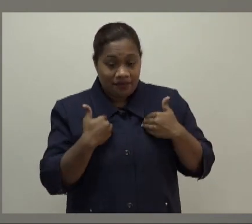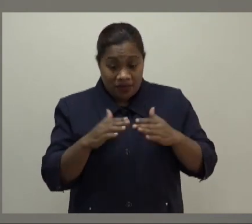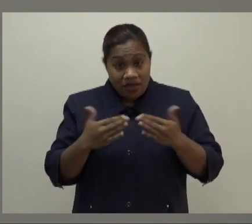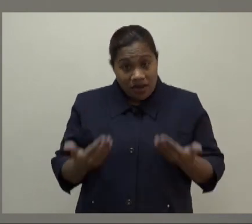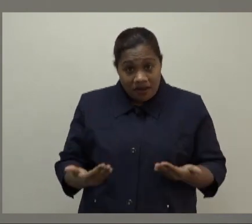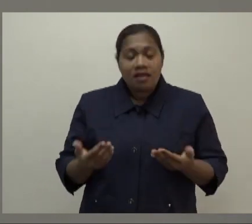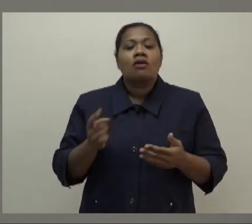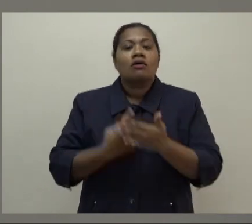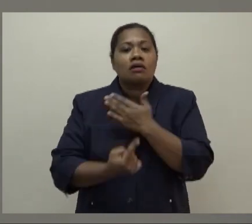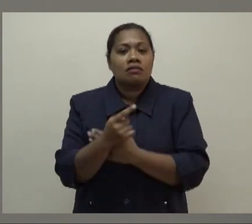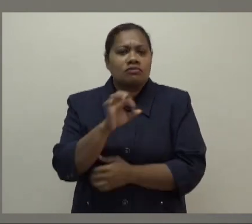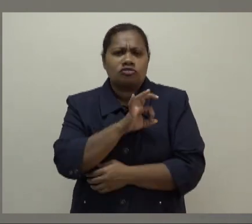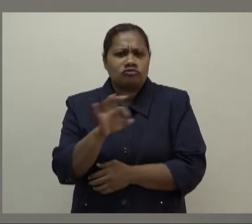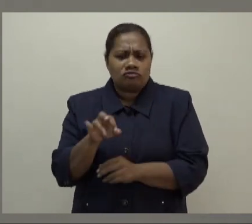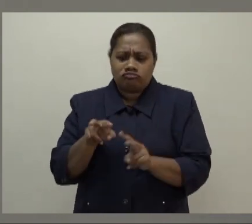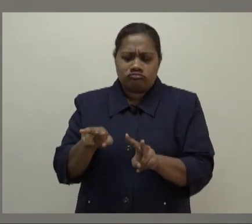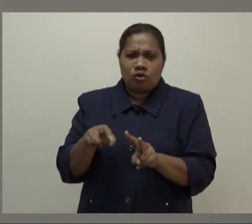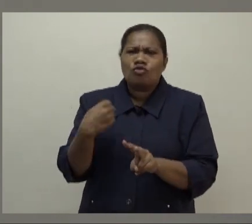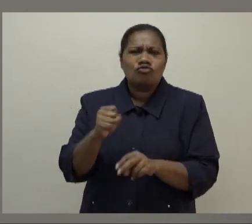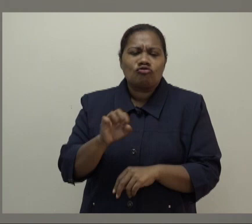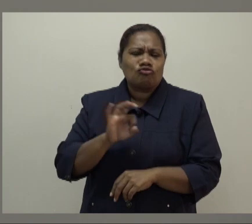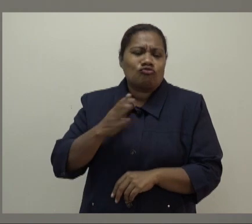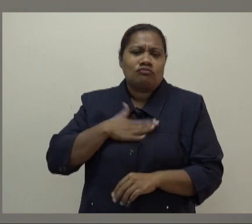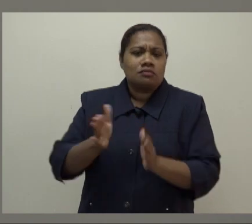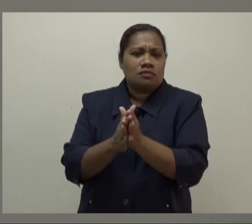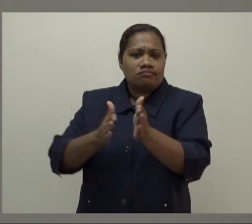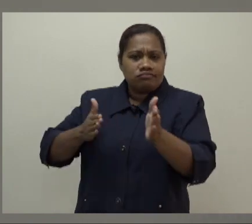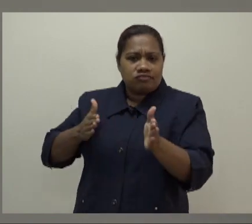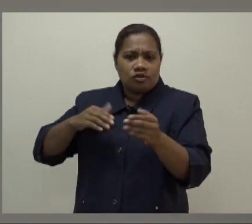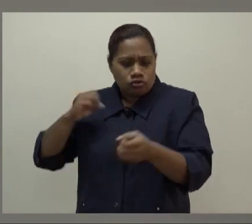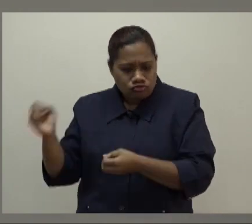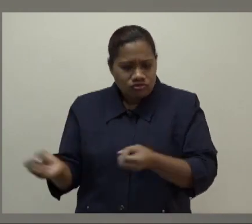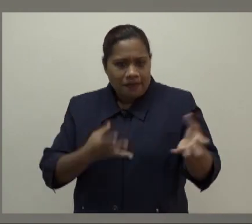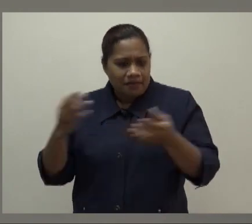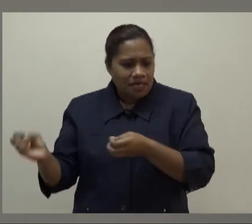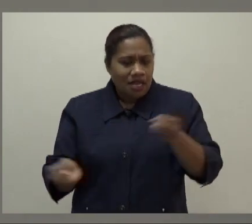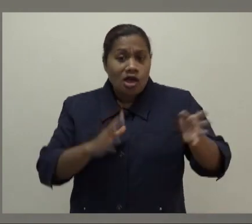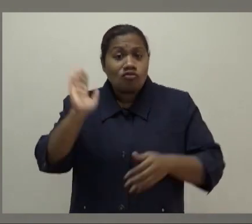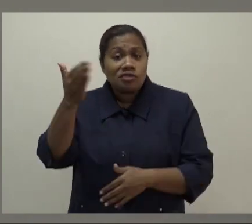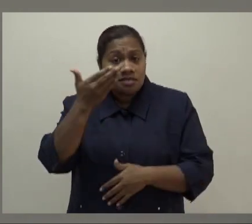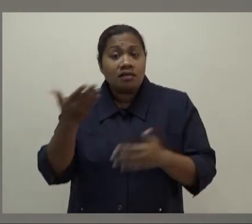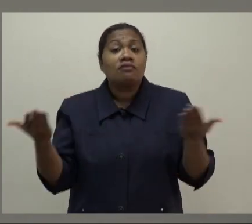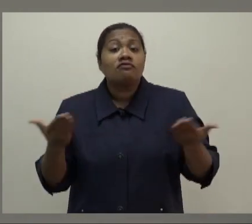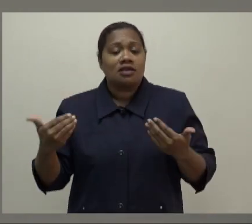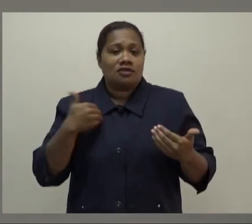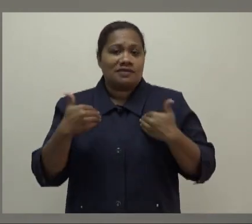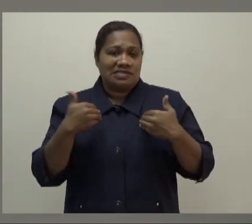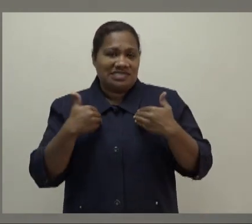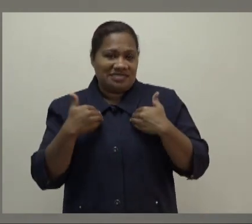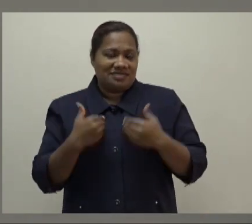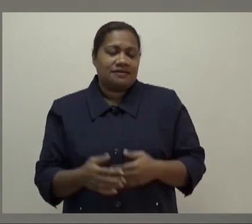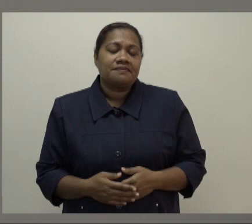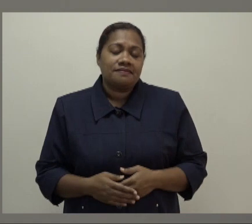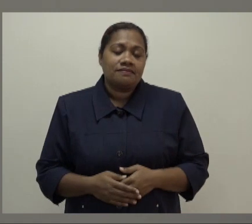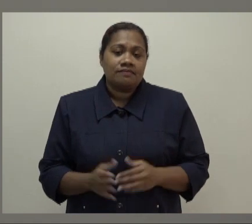stage, we don't see any delay in submitting the results to the universities. And ma'am, for